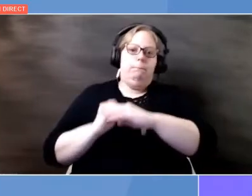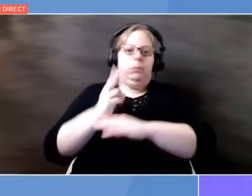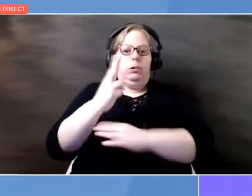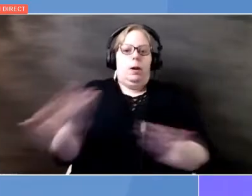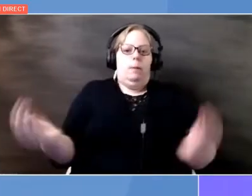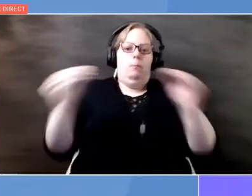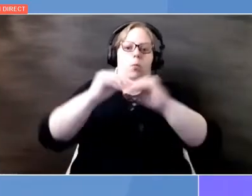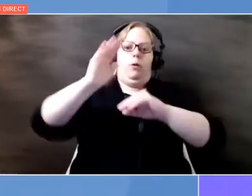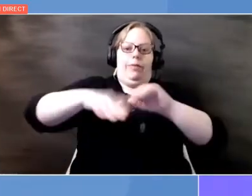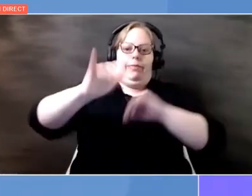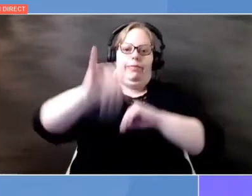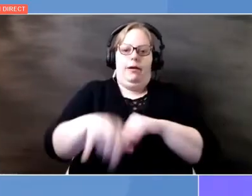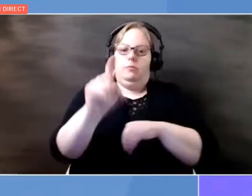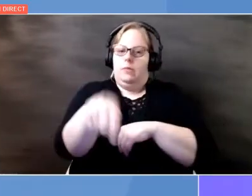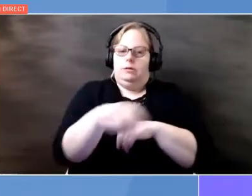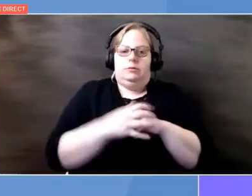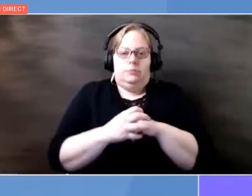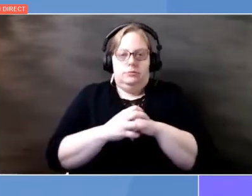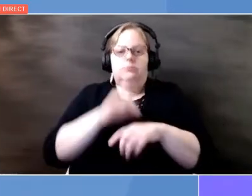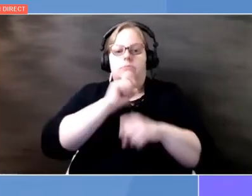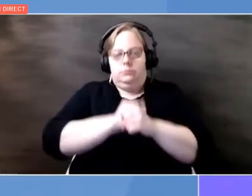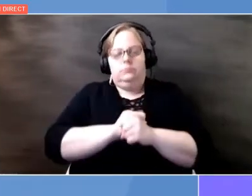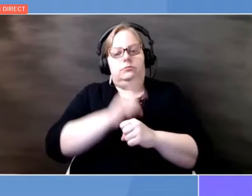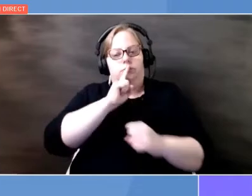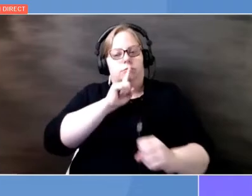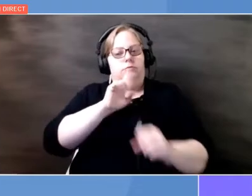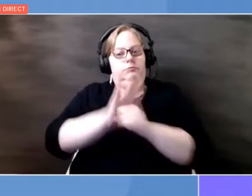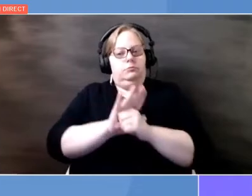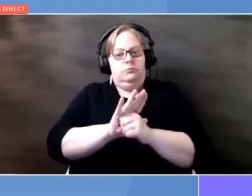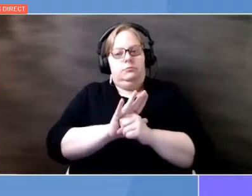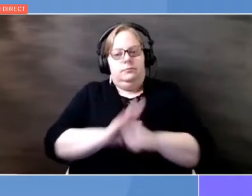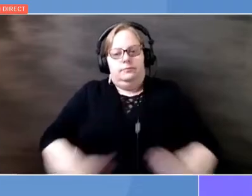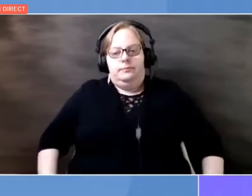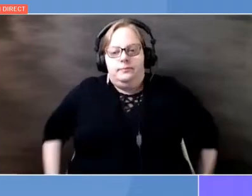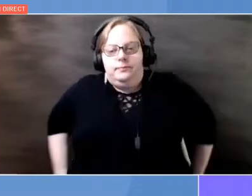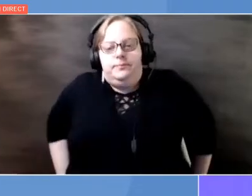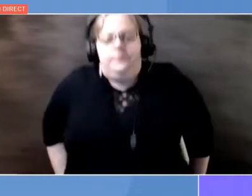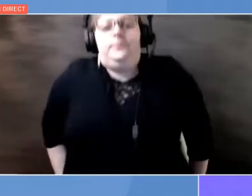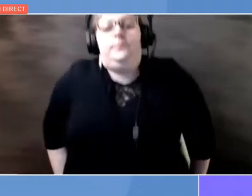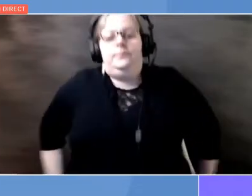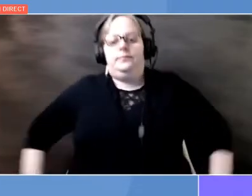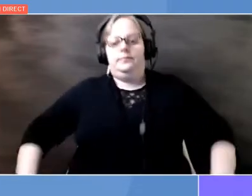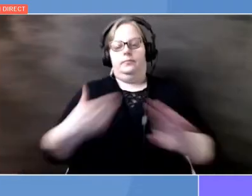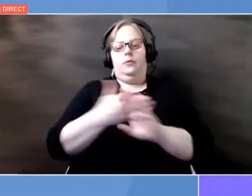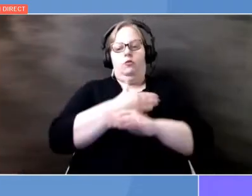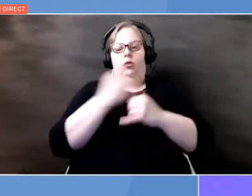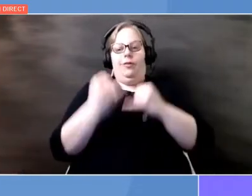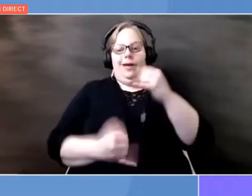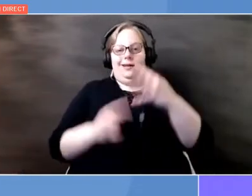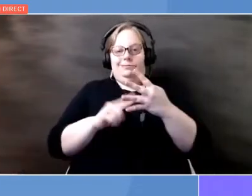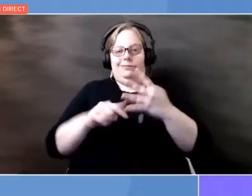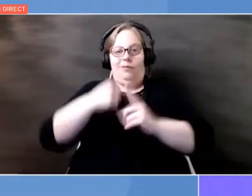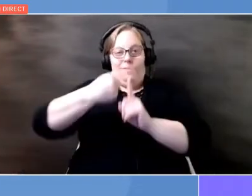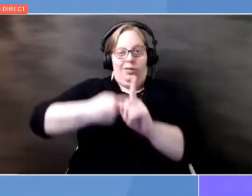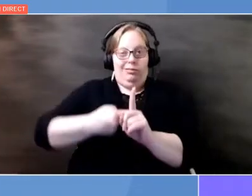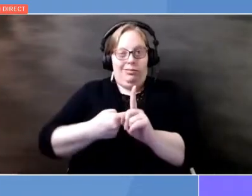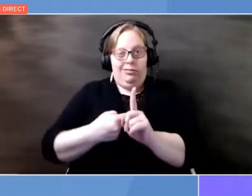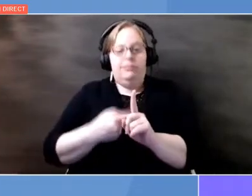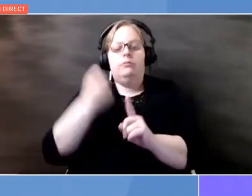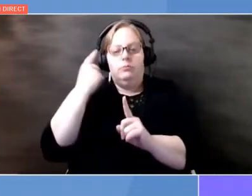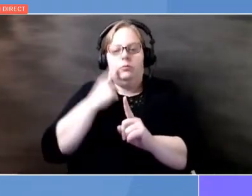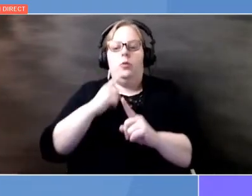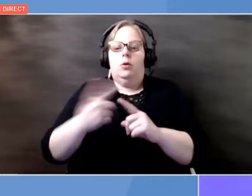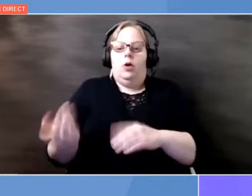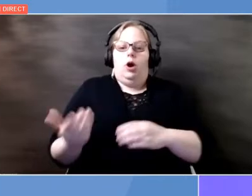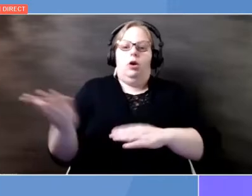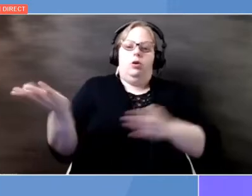We are committed to the goals of decarbonization. By the end of the month, we are closing two major coal power plants.